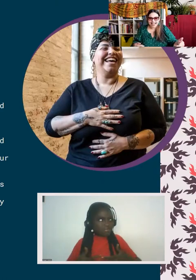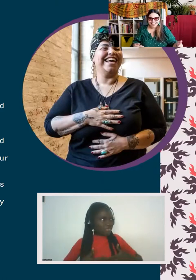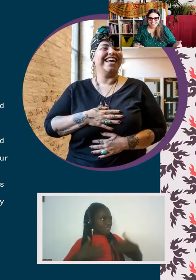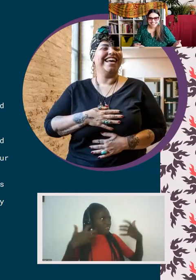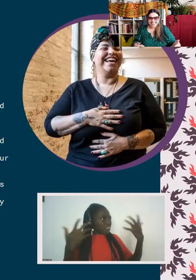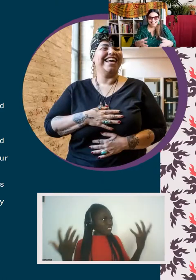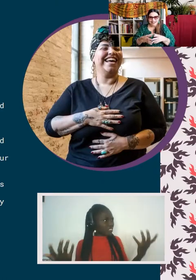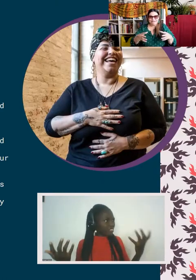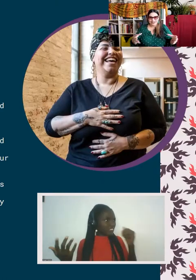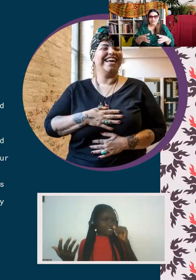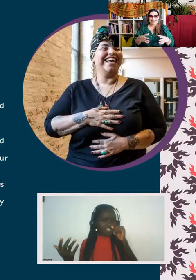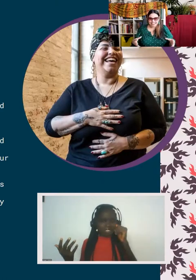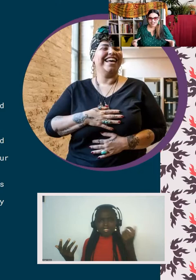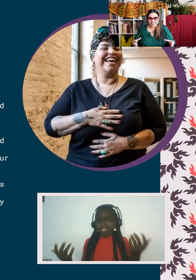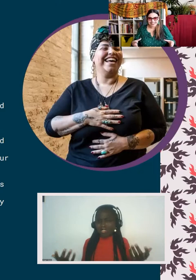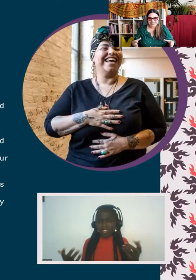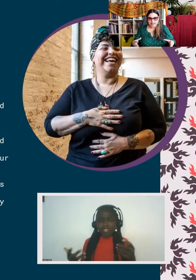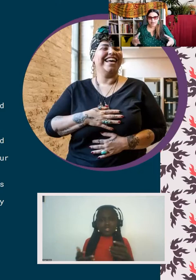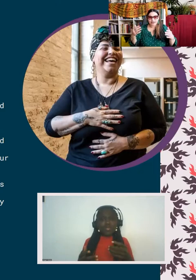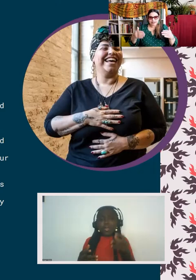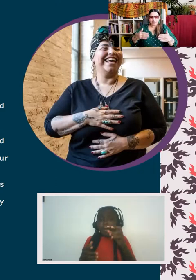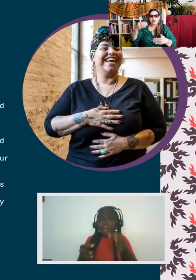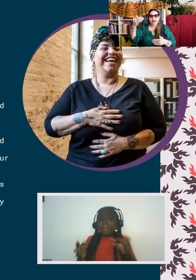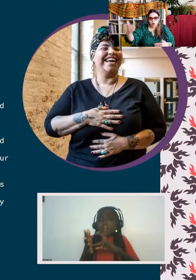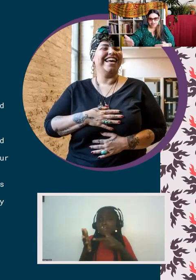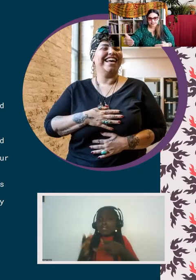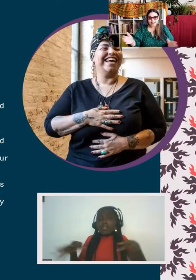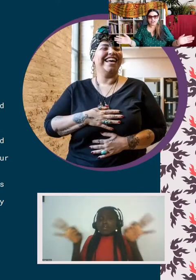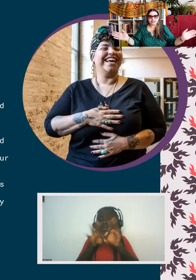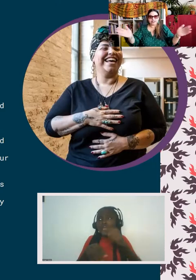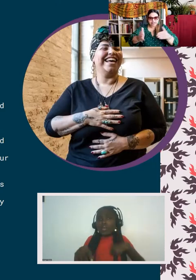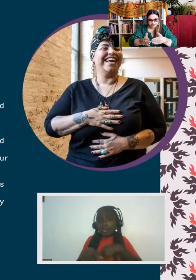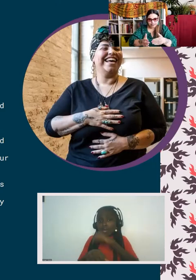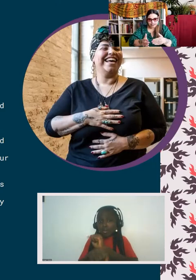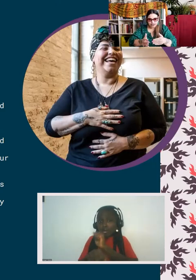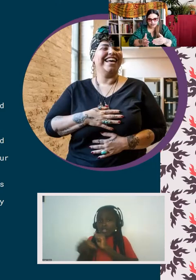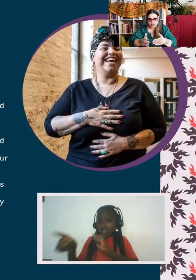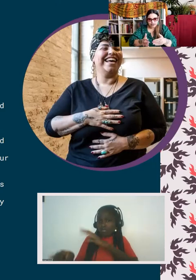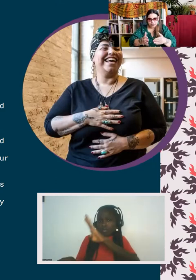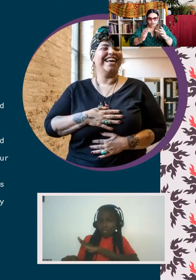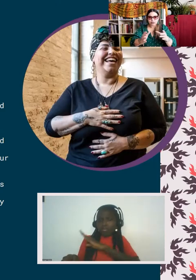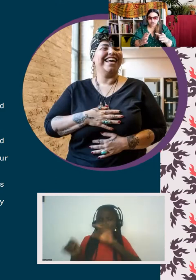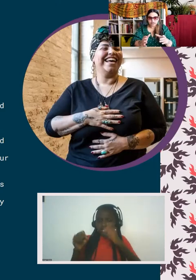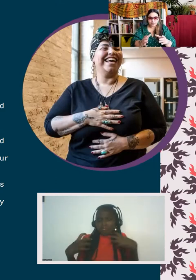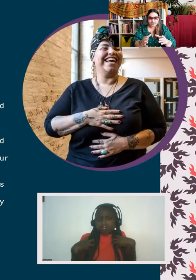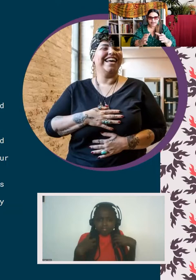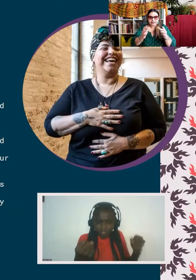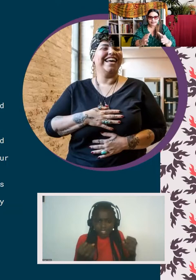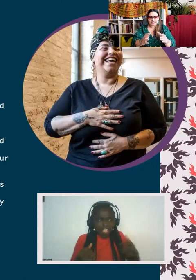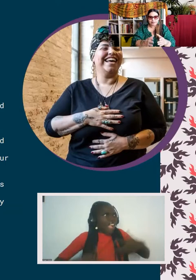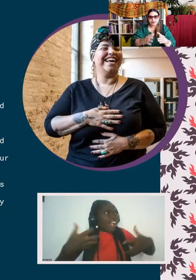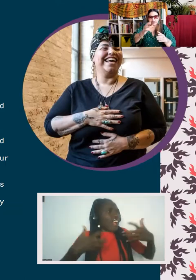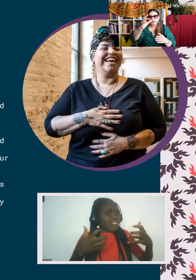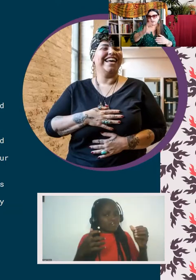on your capacity to build for the tension because the prioritization and the centralization, what's most important